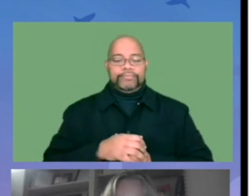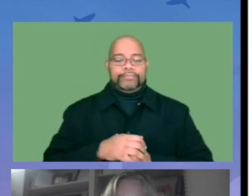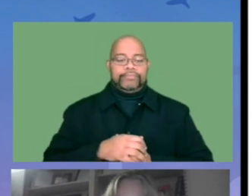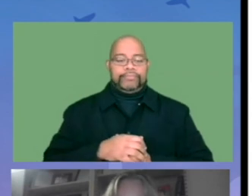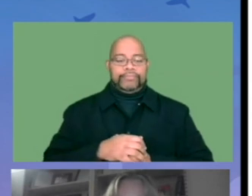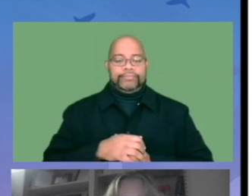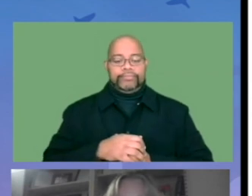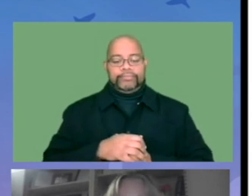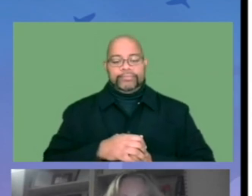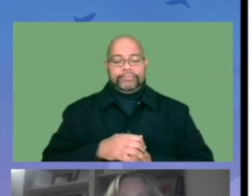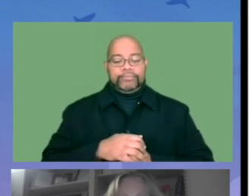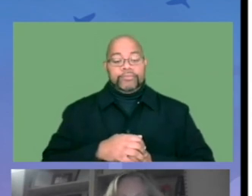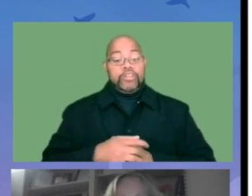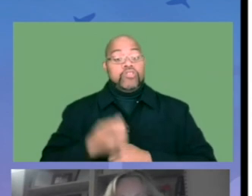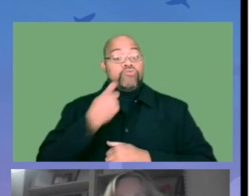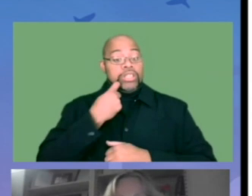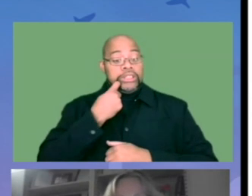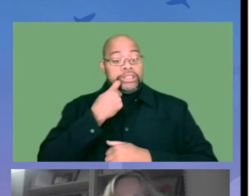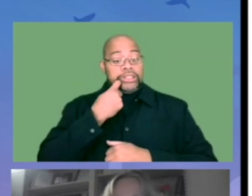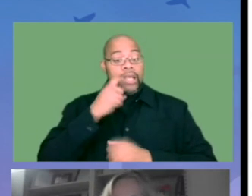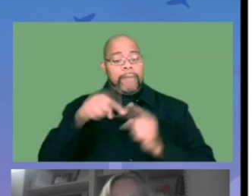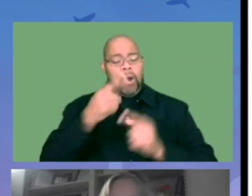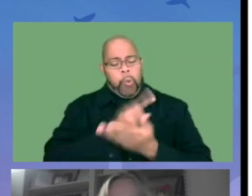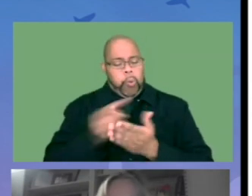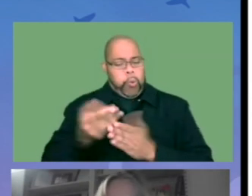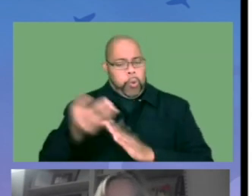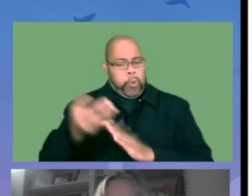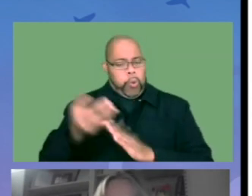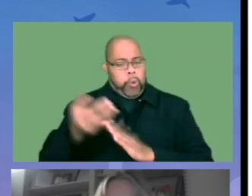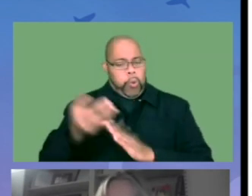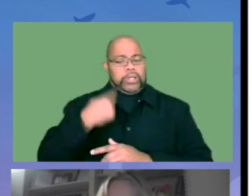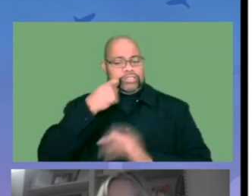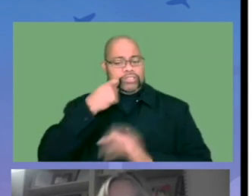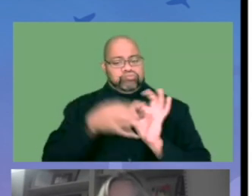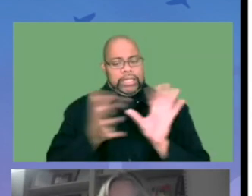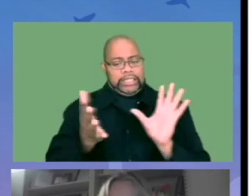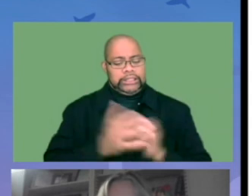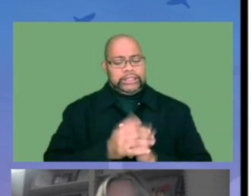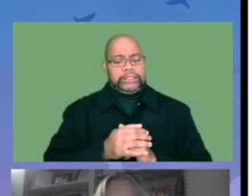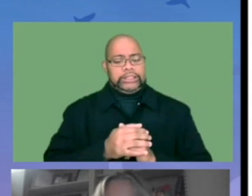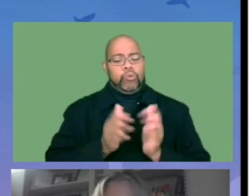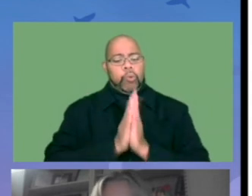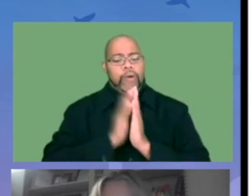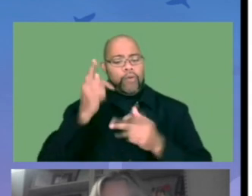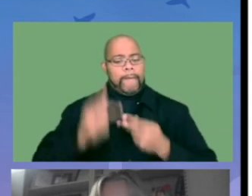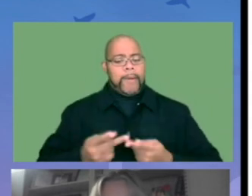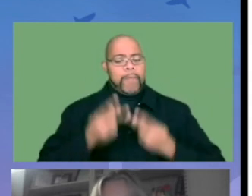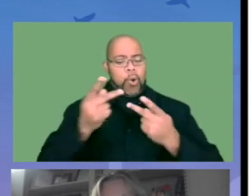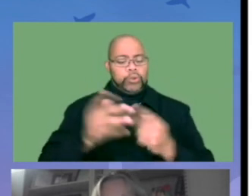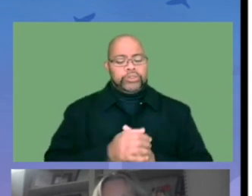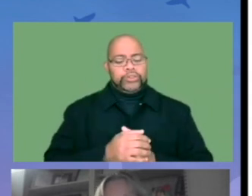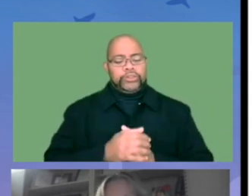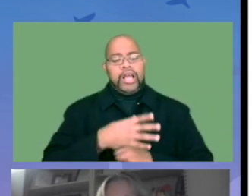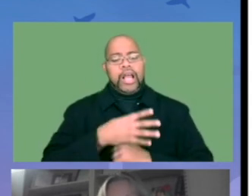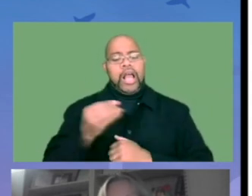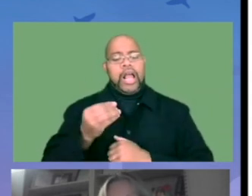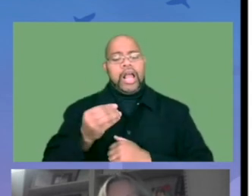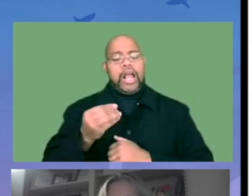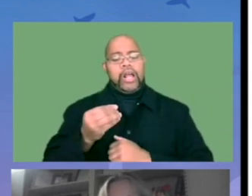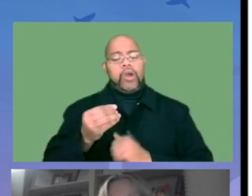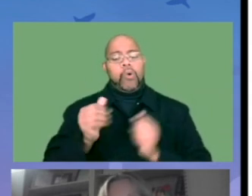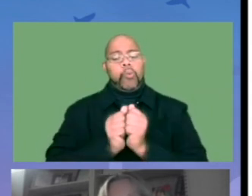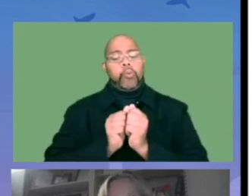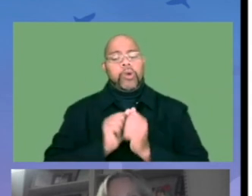in the fall of 2022. But like I said, we are doing some crisis response. One of the big ones that we've worked on since